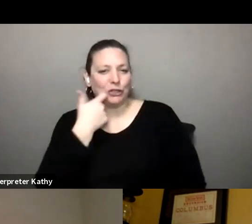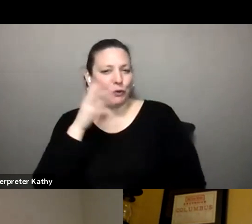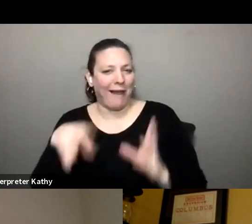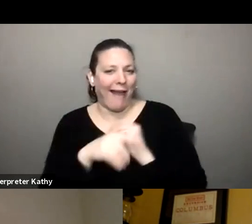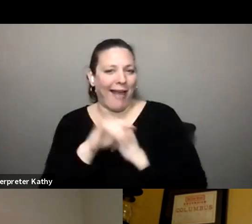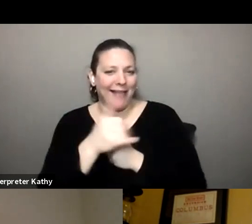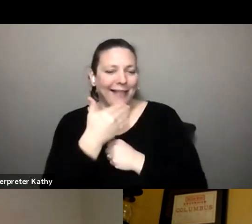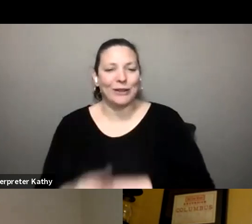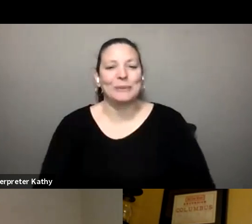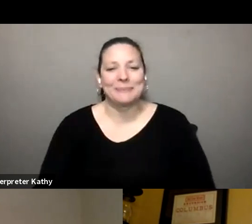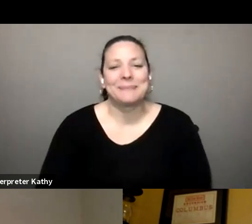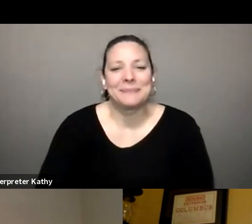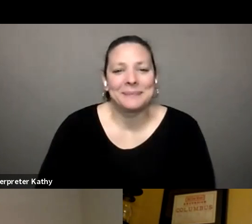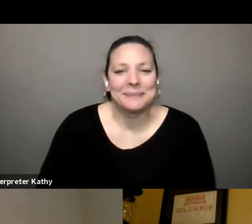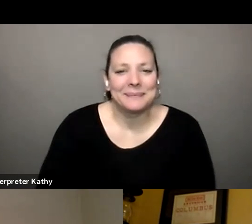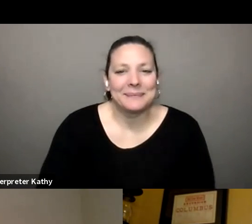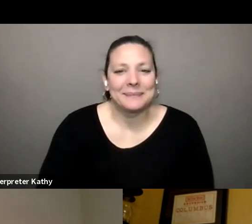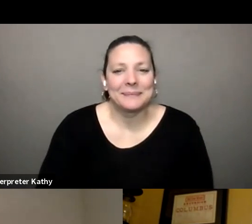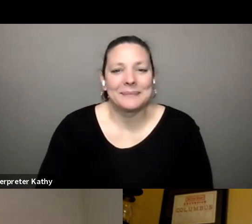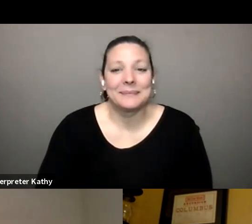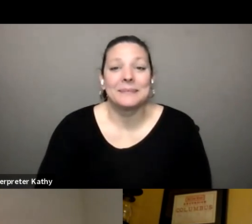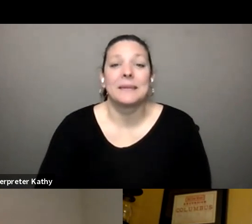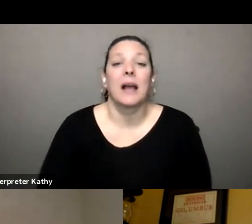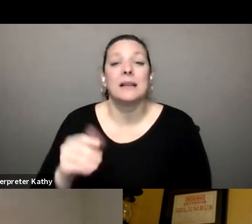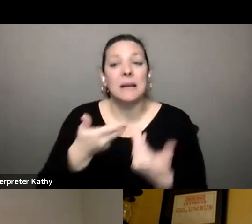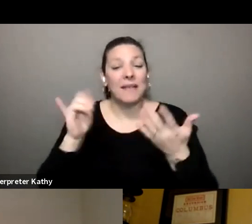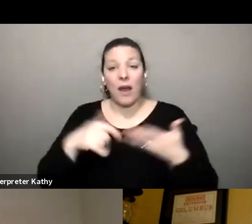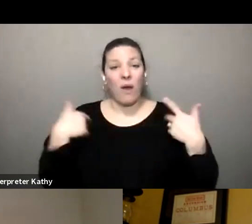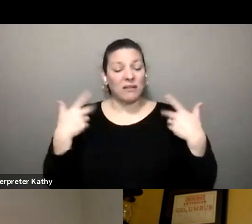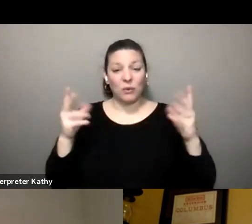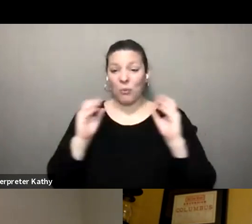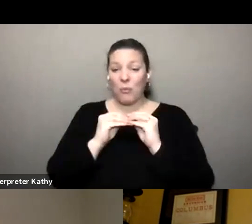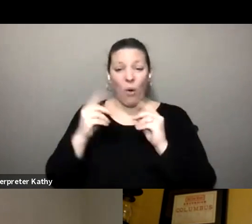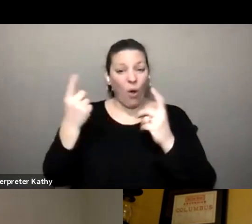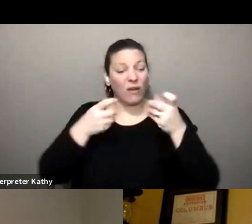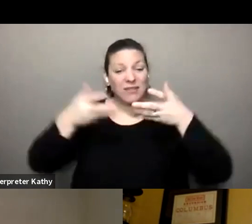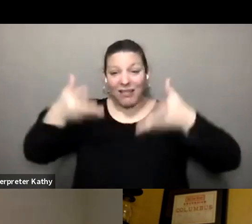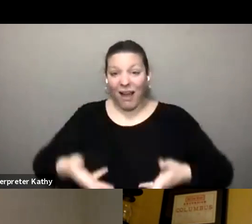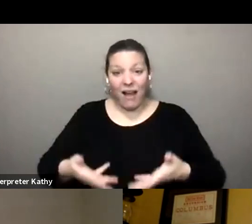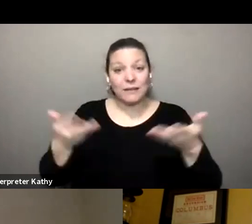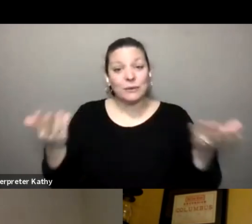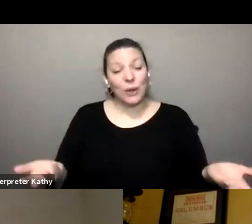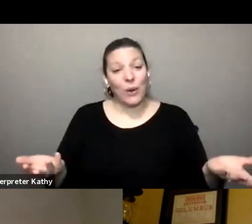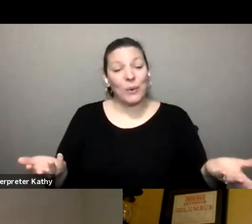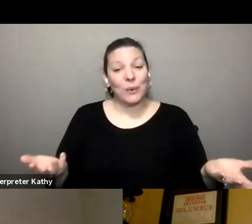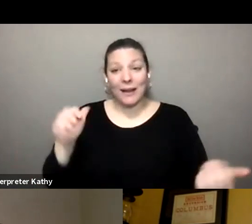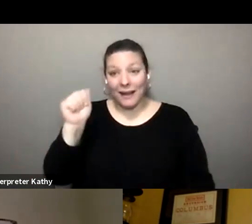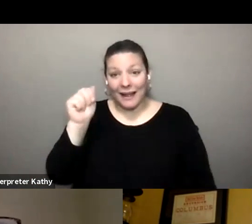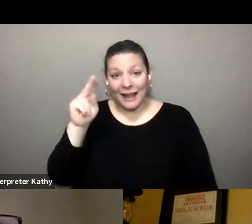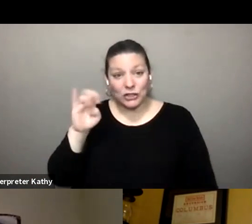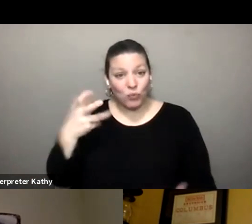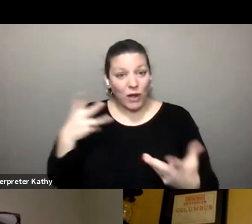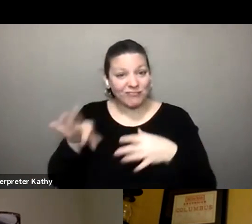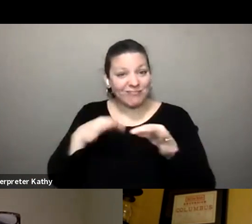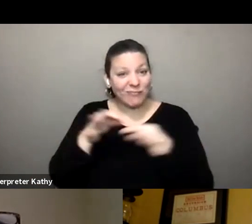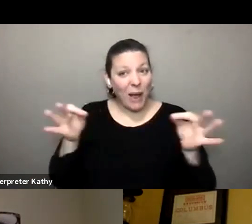yeah of course um but other than that we do not have any questions so angie do you want to wrap it